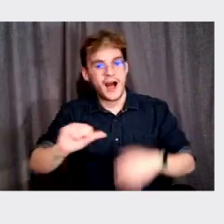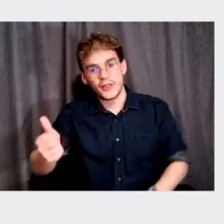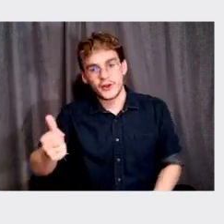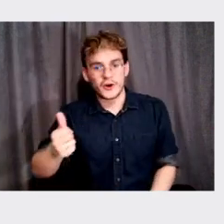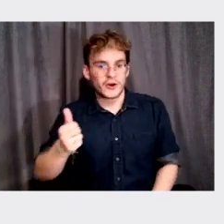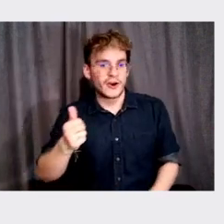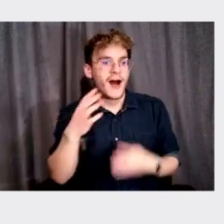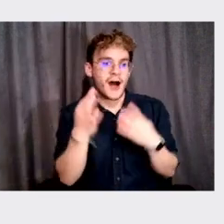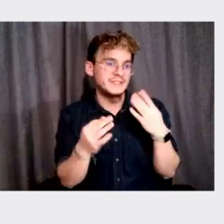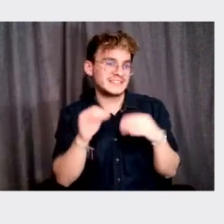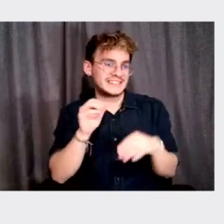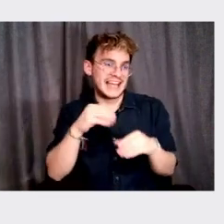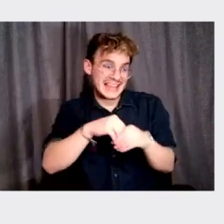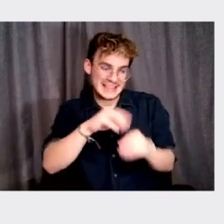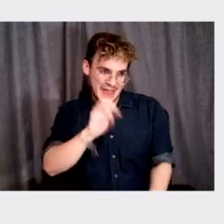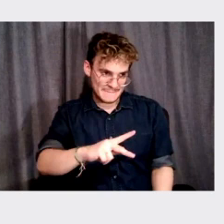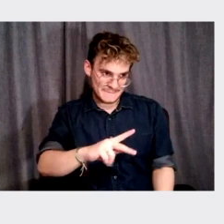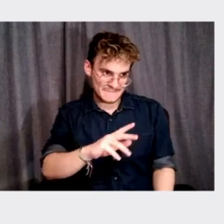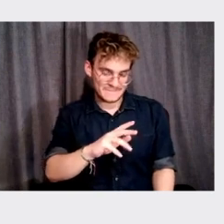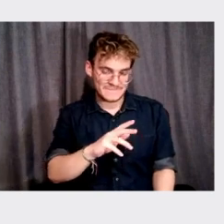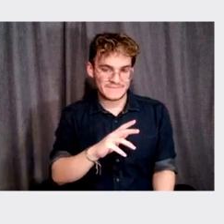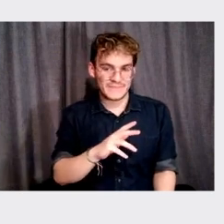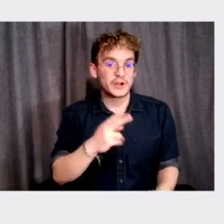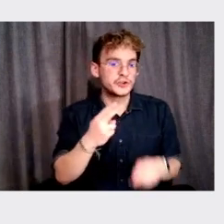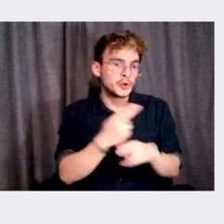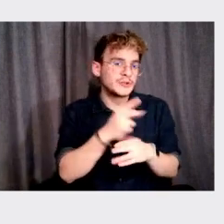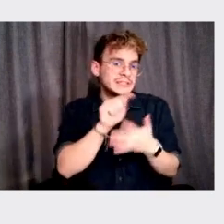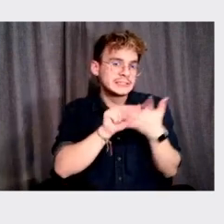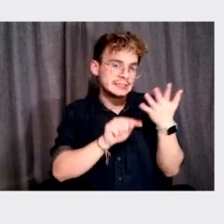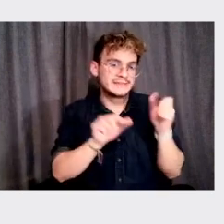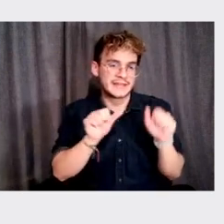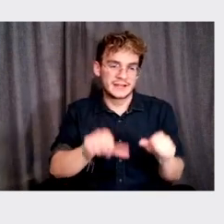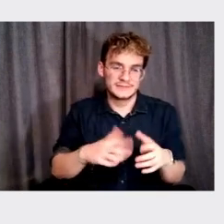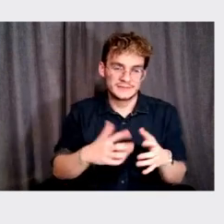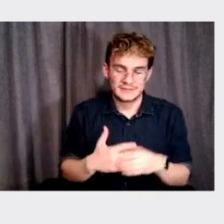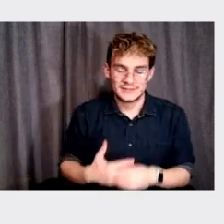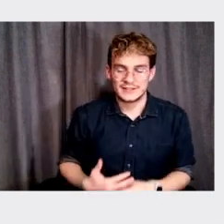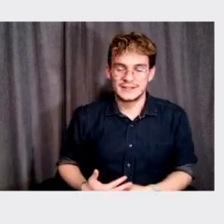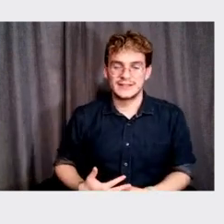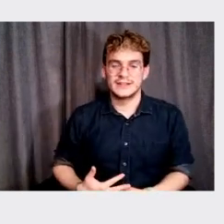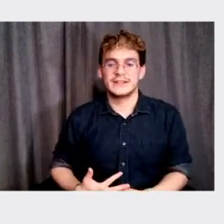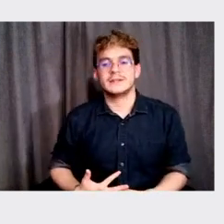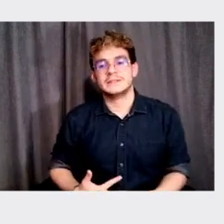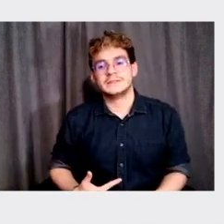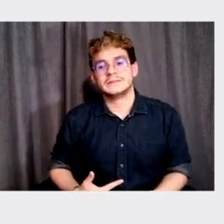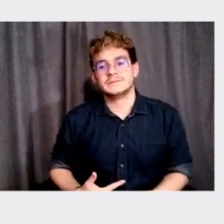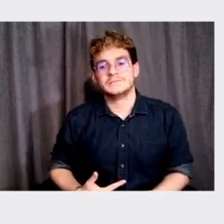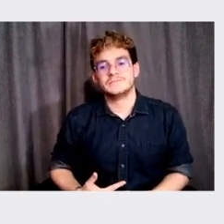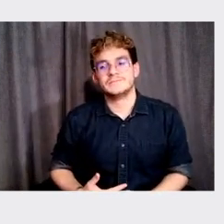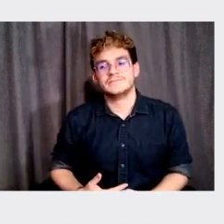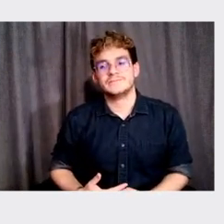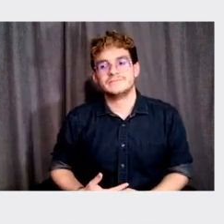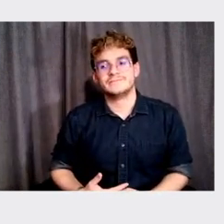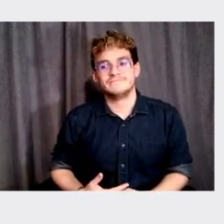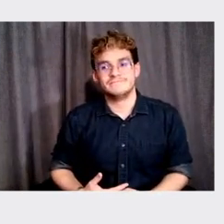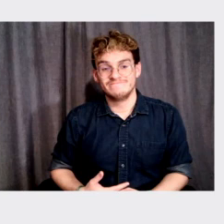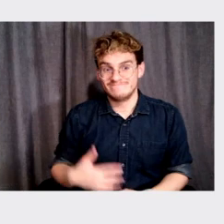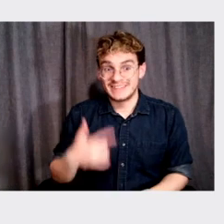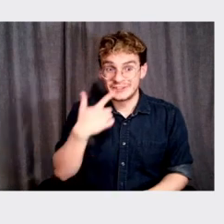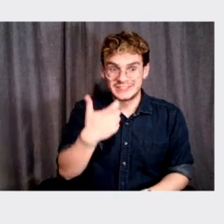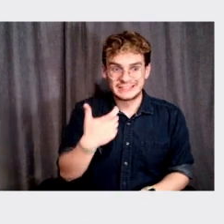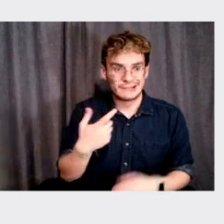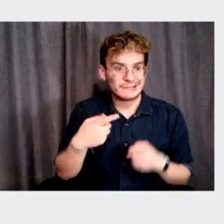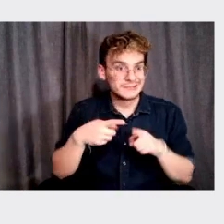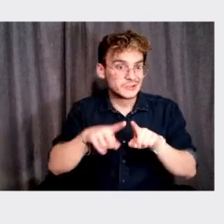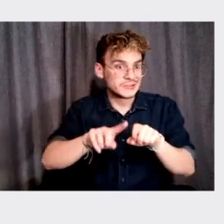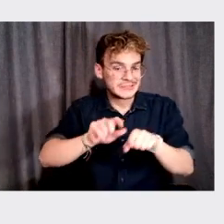other options of the map and, and, uh, and use a solution that can actually allows us to rotate the map. So, so this type of thing is super interesting as, as